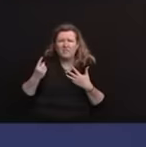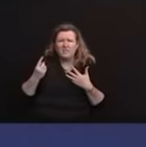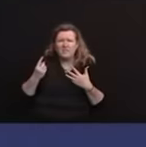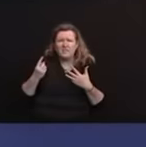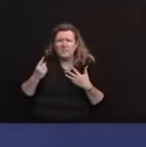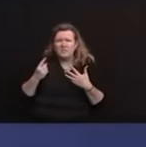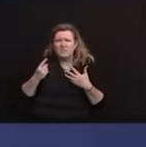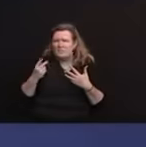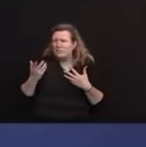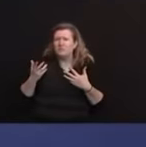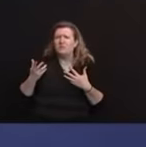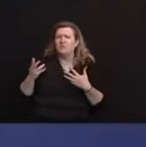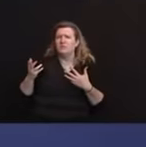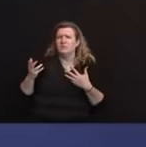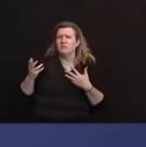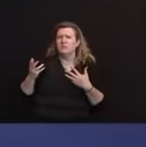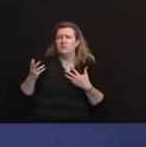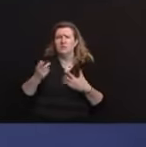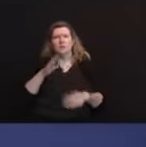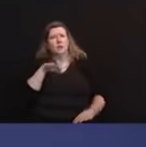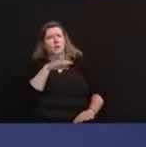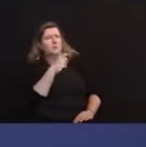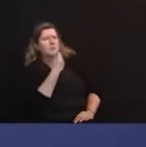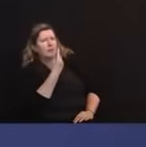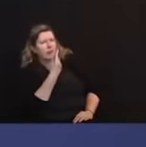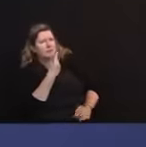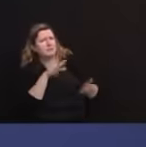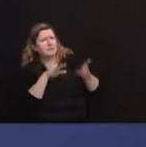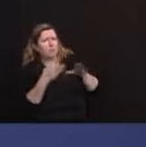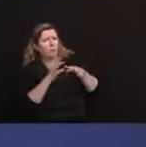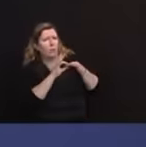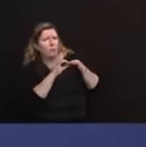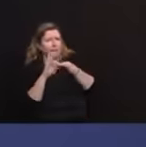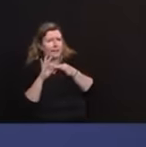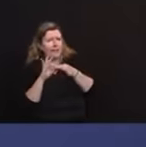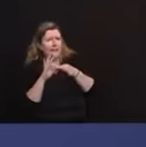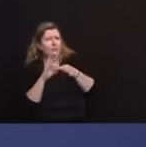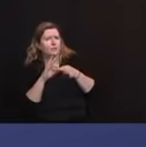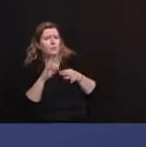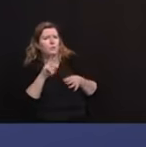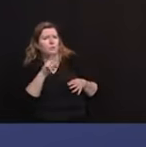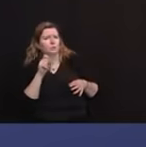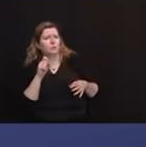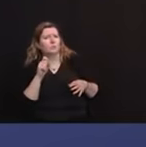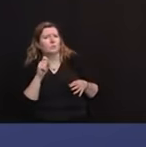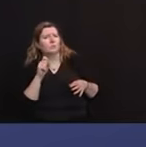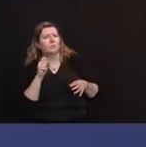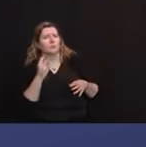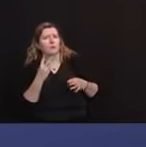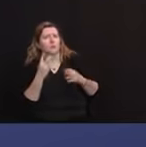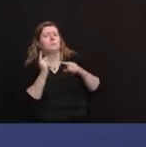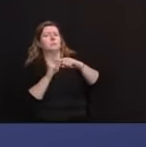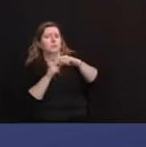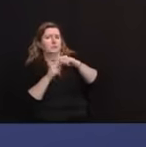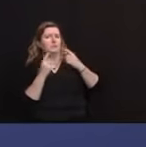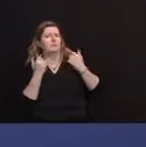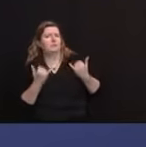11 associated with the 102 cases today. I don't have the overall number.